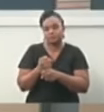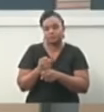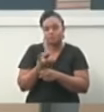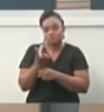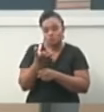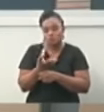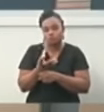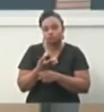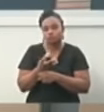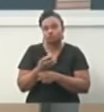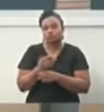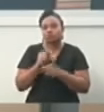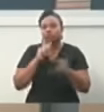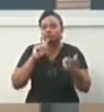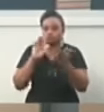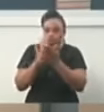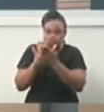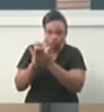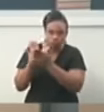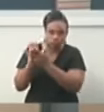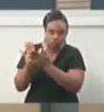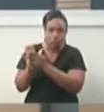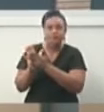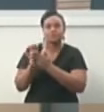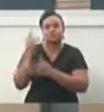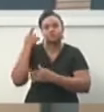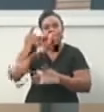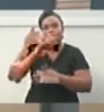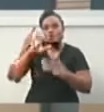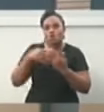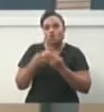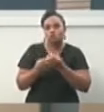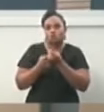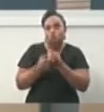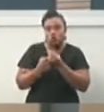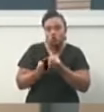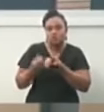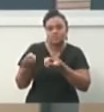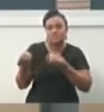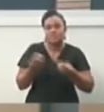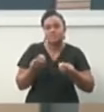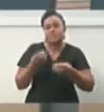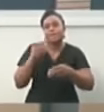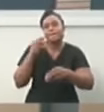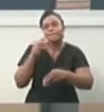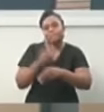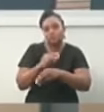congratulations for all the support they have given the ministry and the government of Grenada. Thank